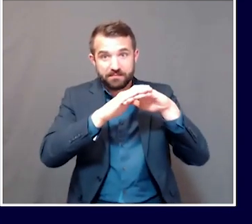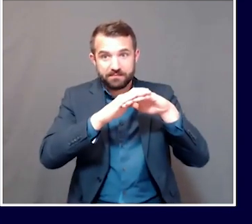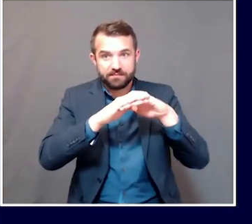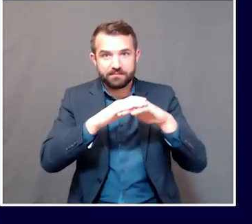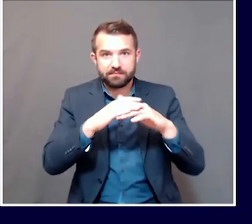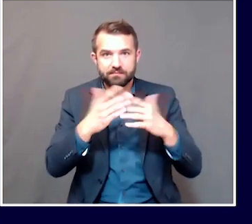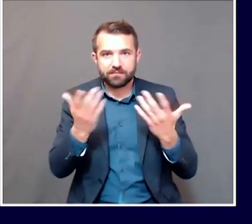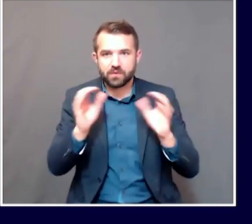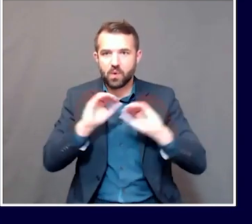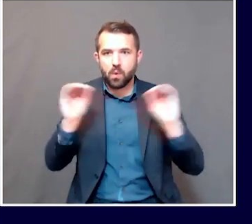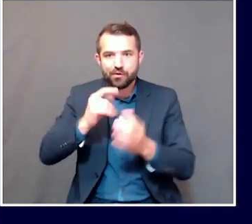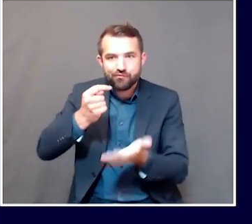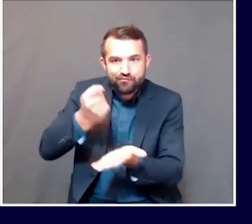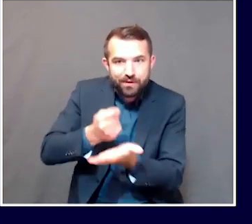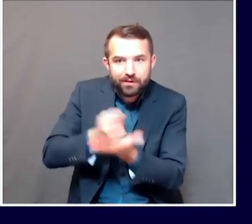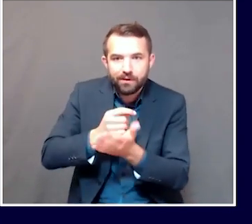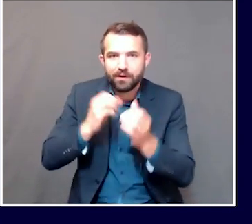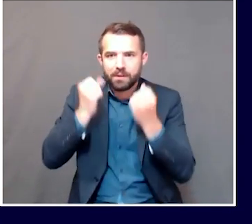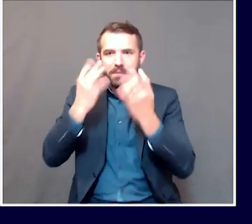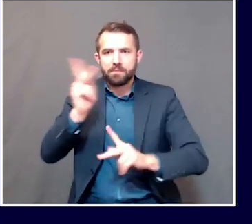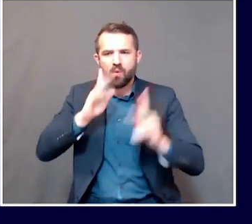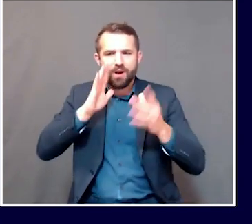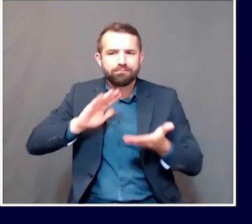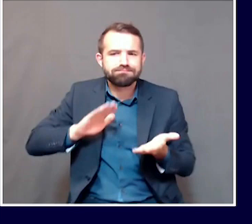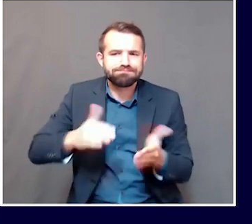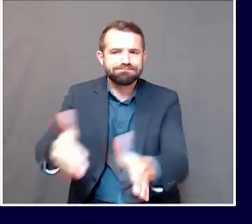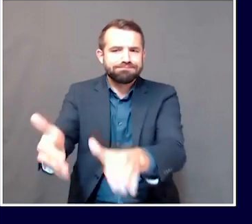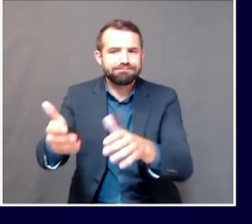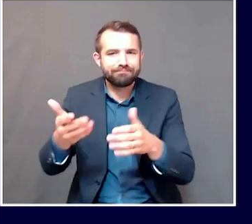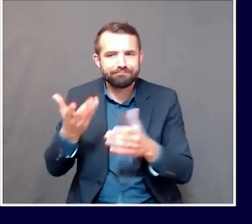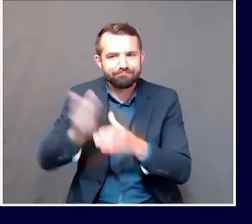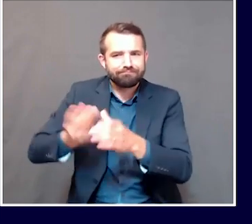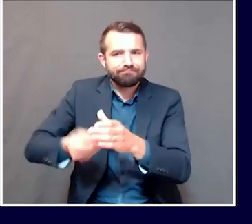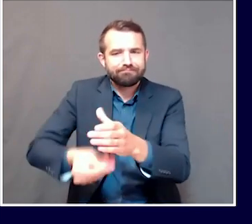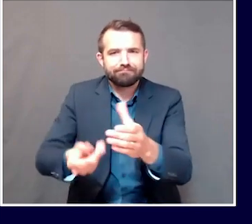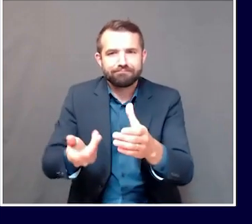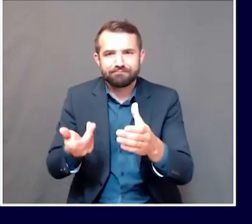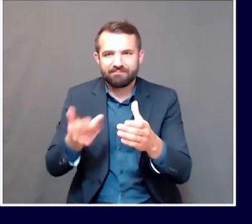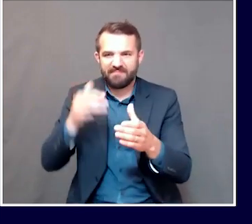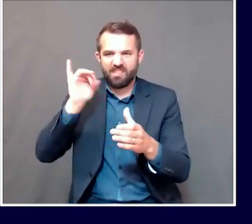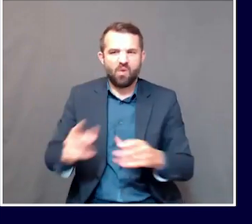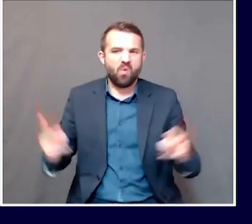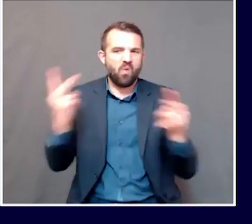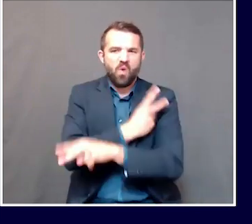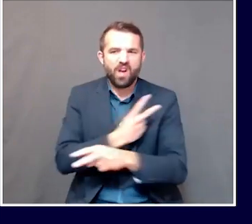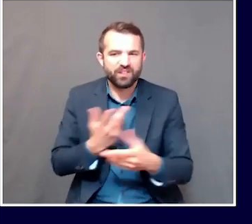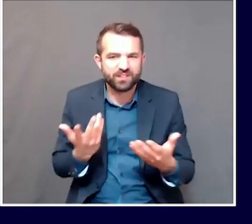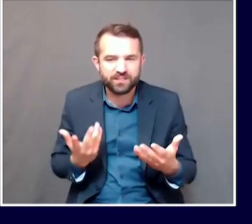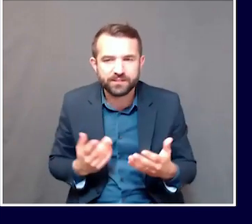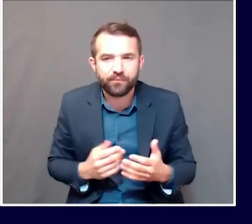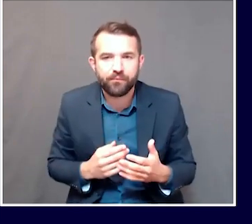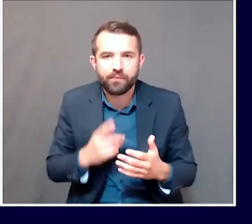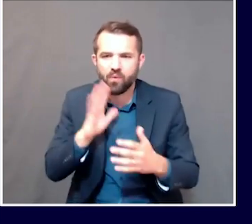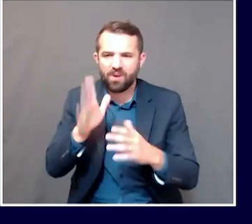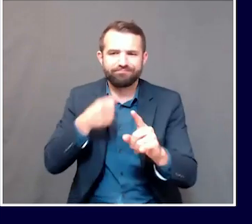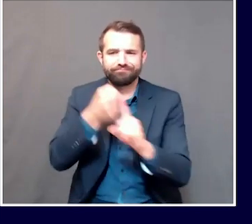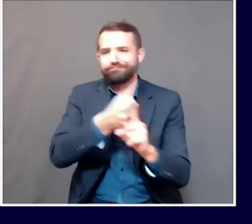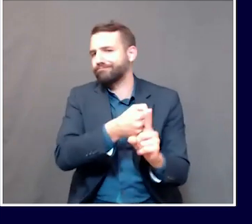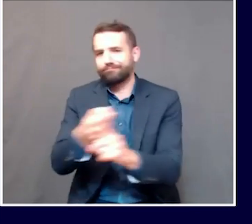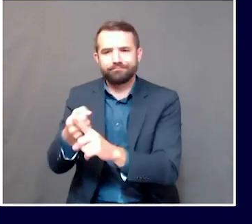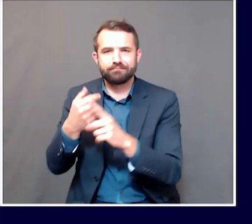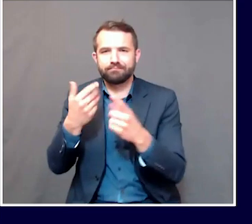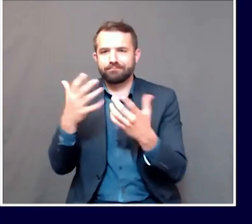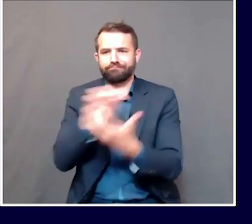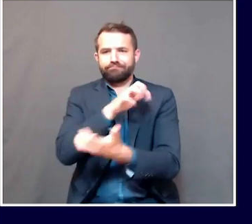at the height of our tourism season. Nothing would be worse for our economy and for the tourism